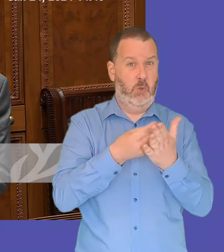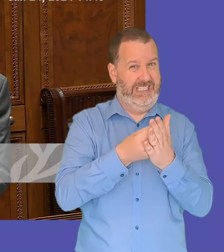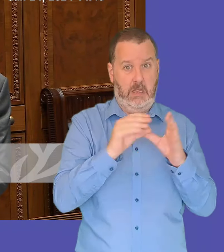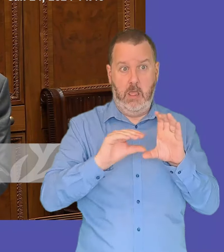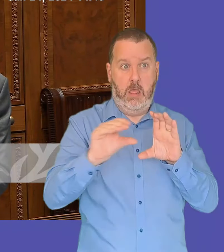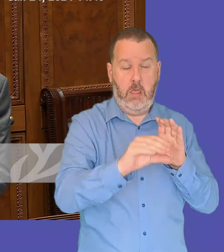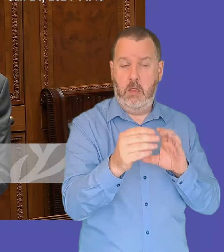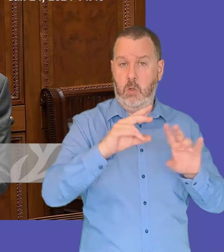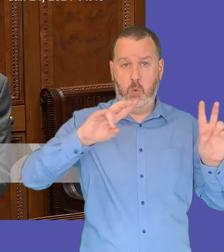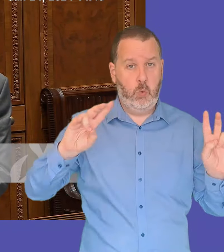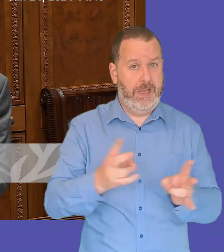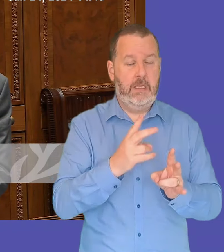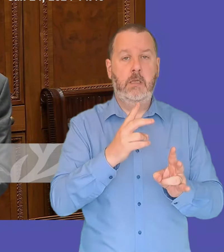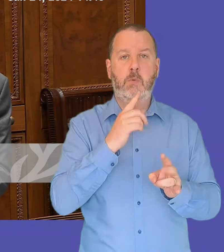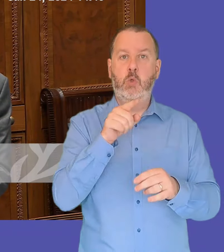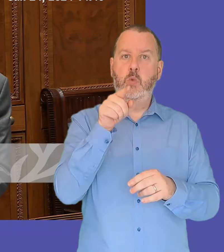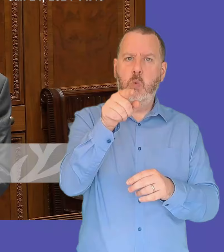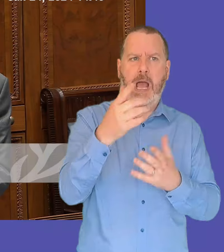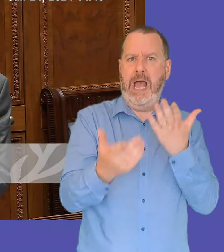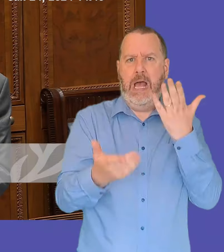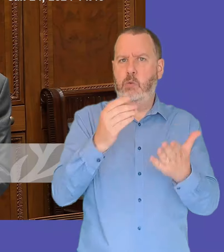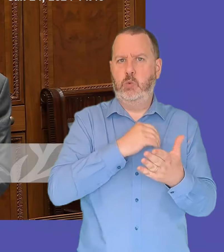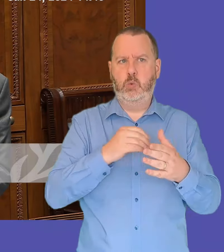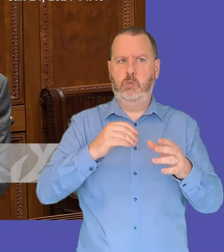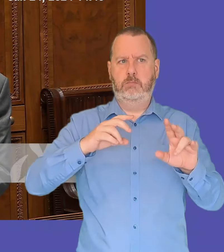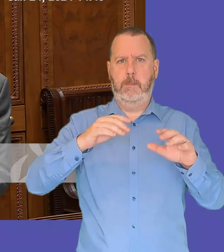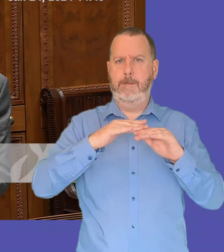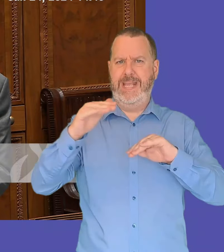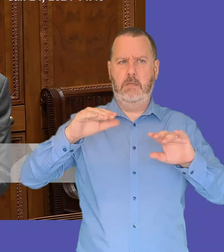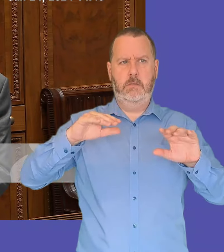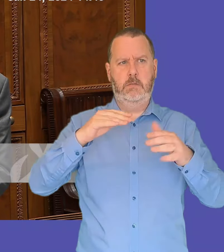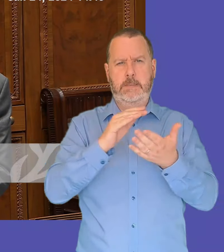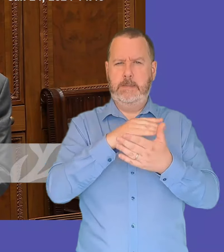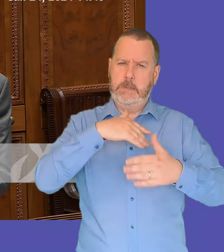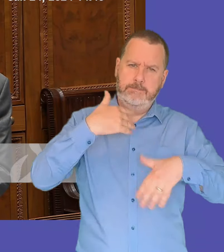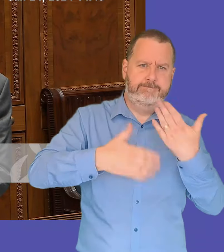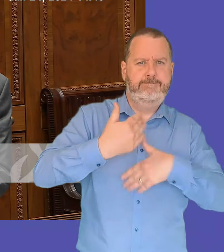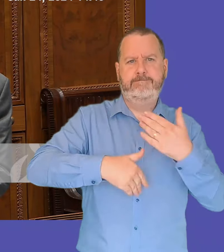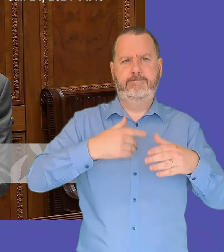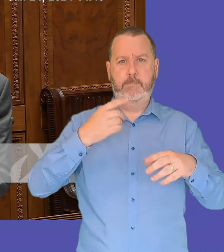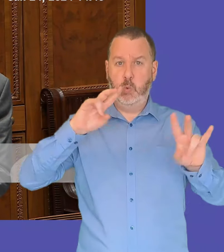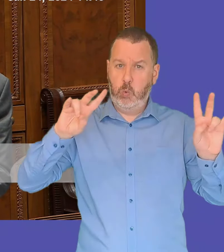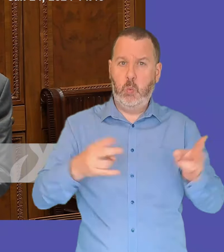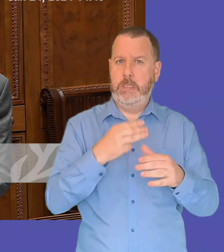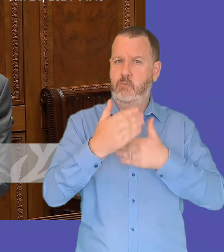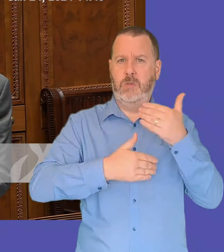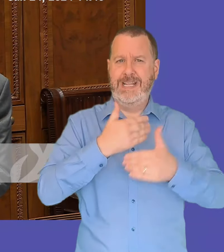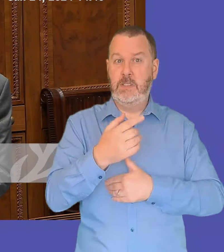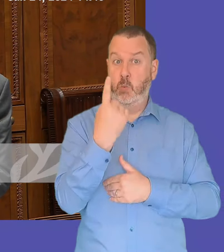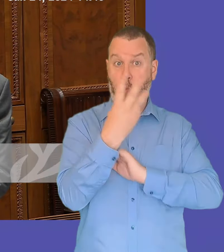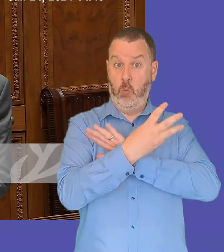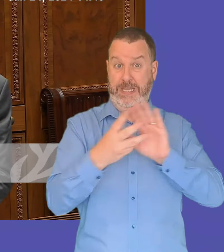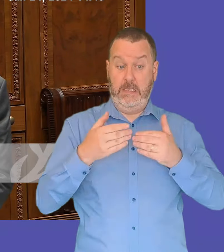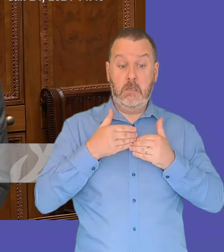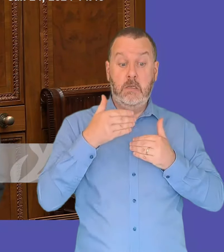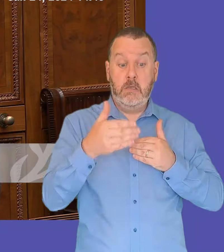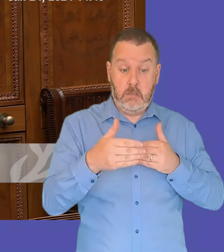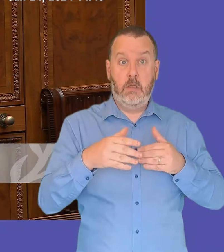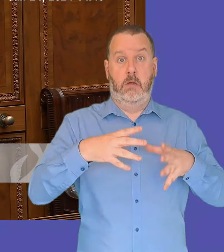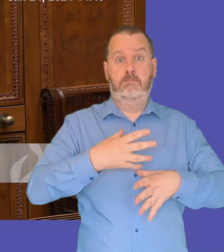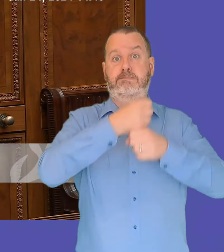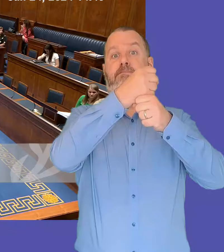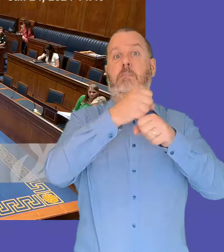offices going to do to expedite this process because as you've already said we've only got a week left of this assembly before we break for the summer